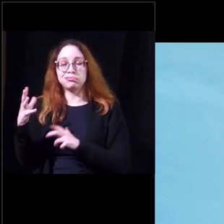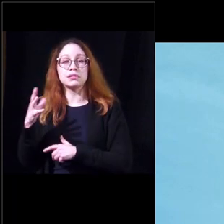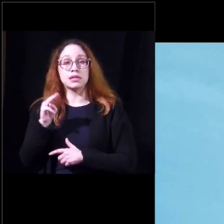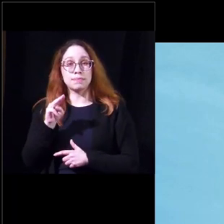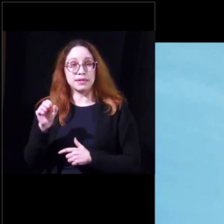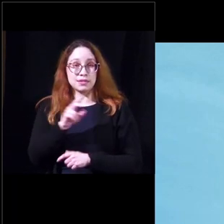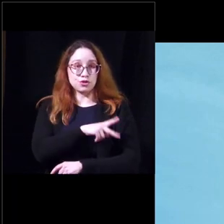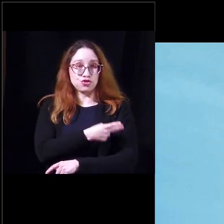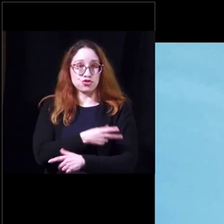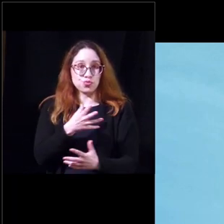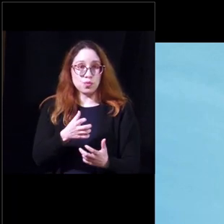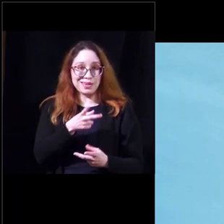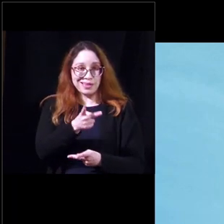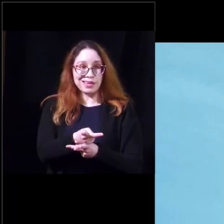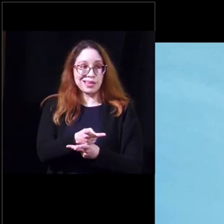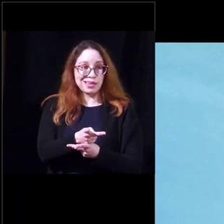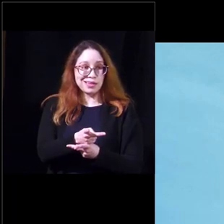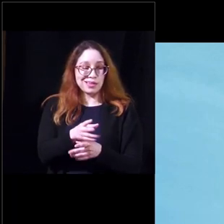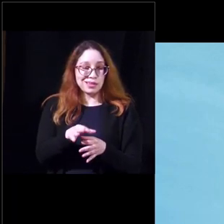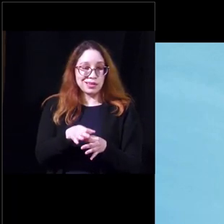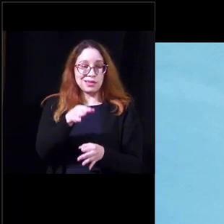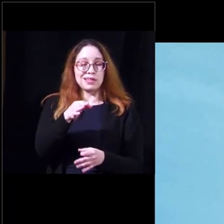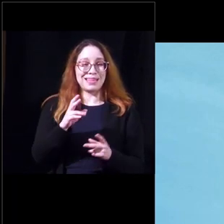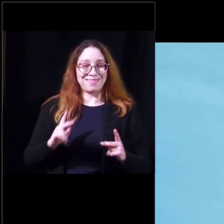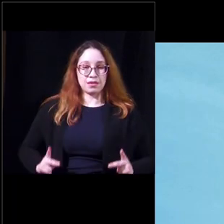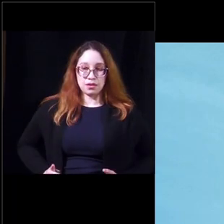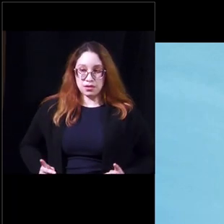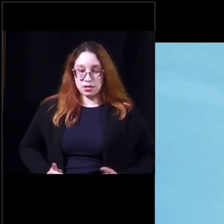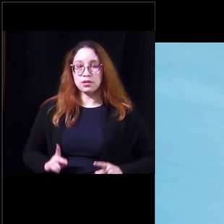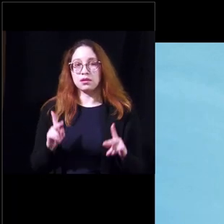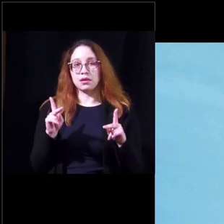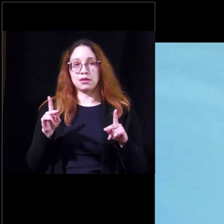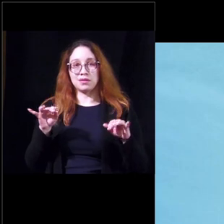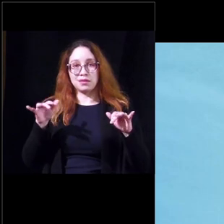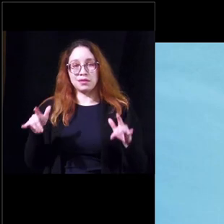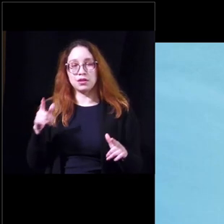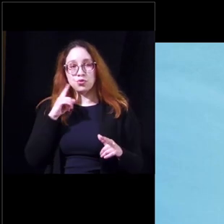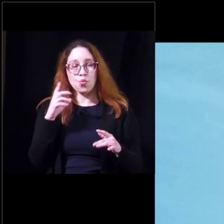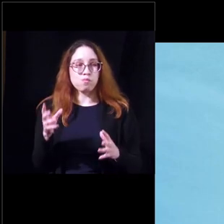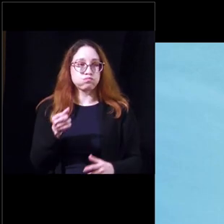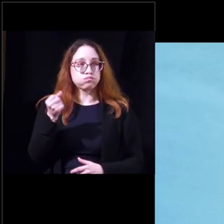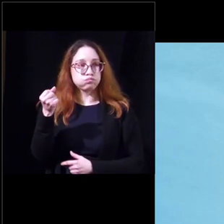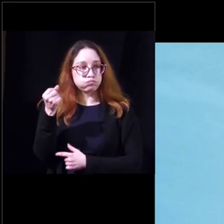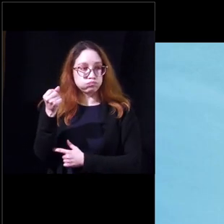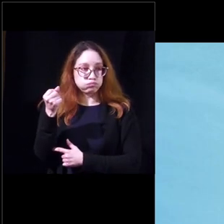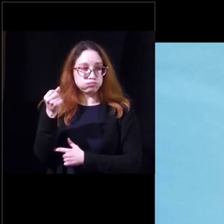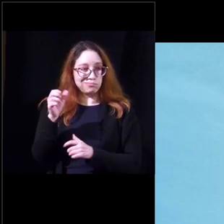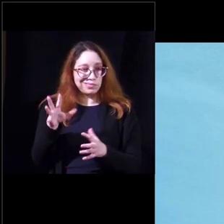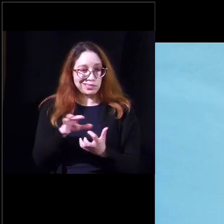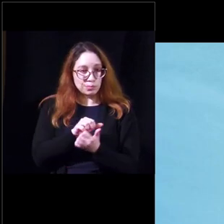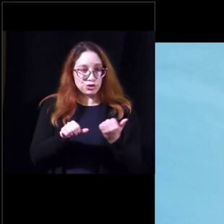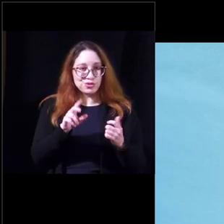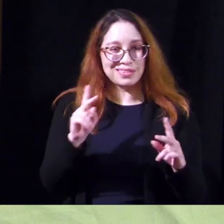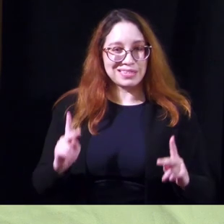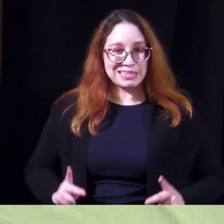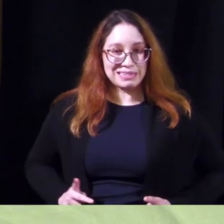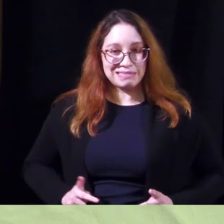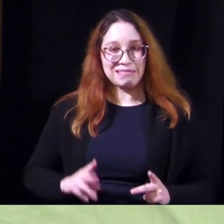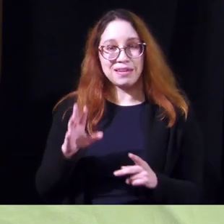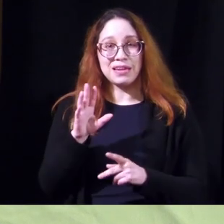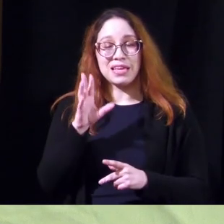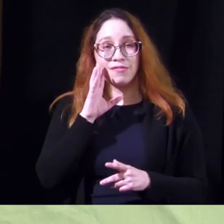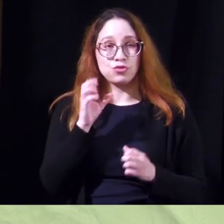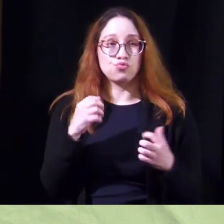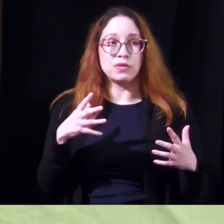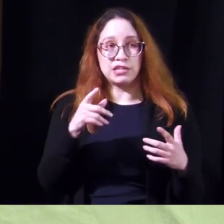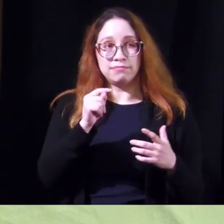we first want to preserve the upper tracts the kidneys those patients that go into retention can do damage to their kidneys if the urine backs